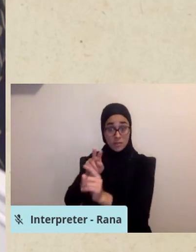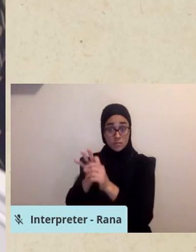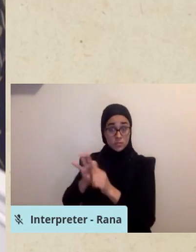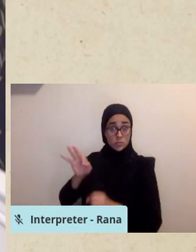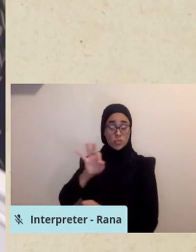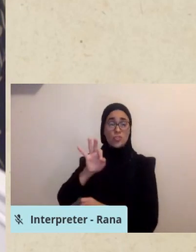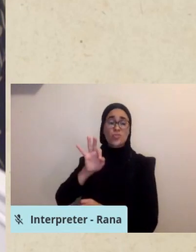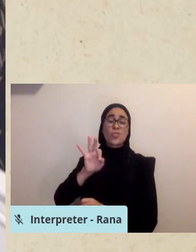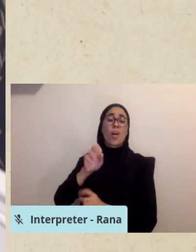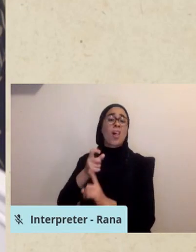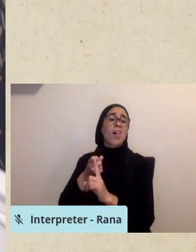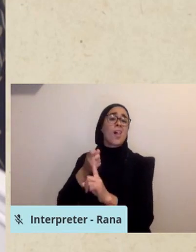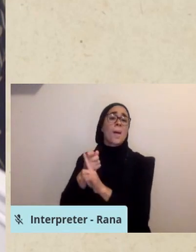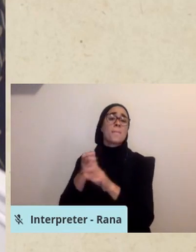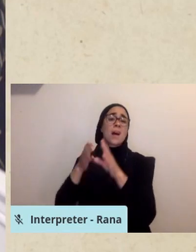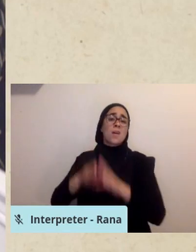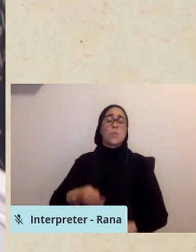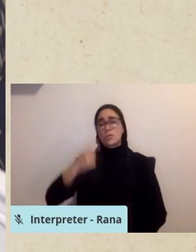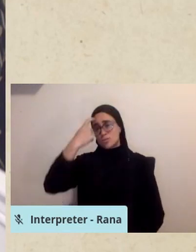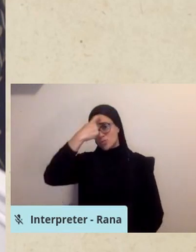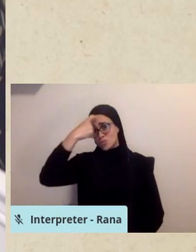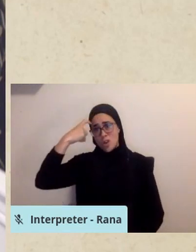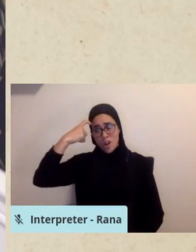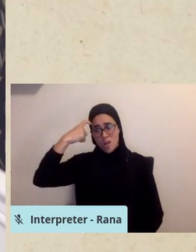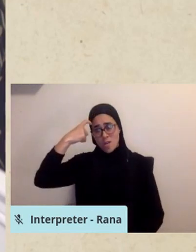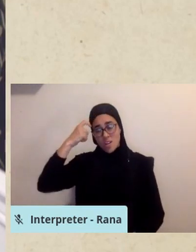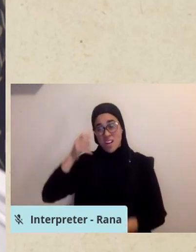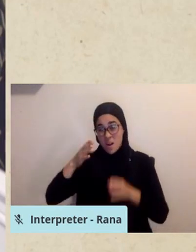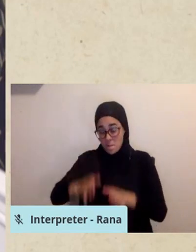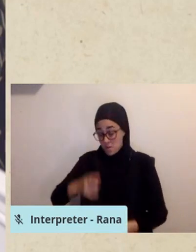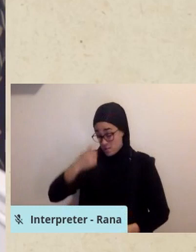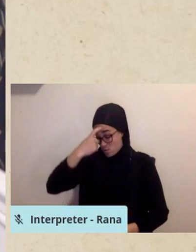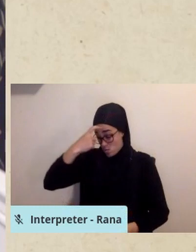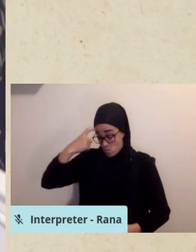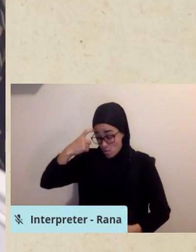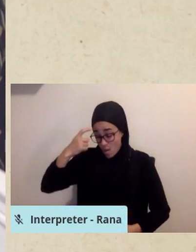individual that suffers moral trauma feels like a bad person.